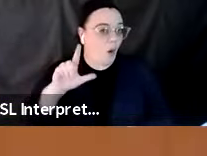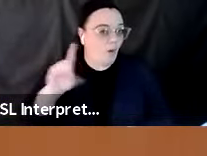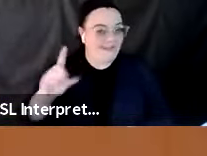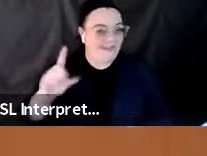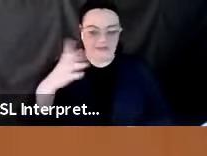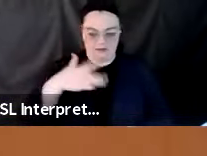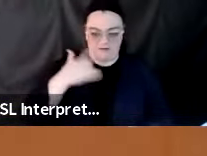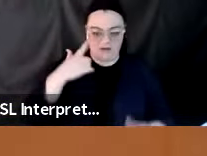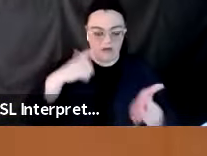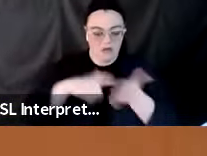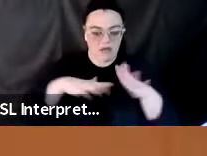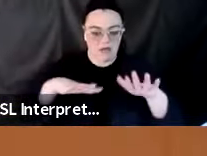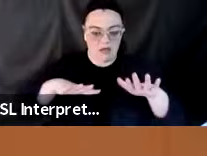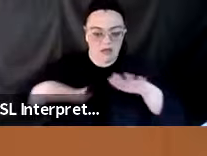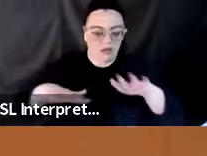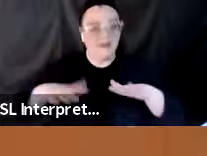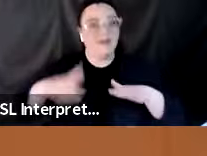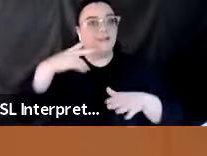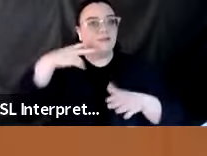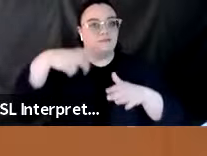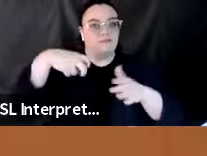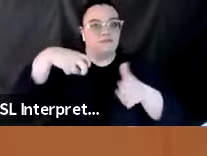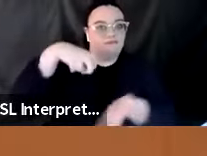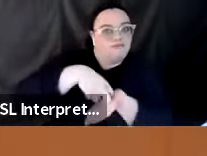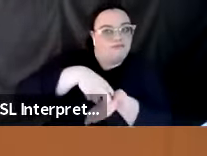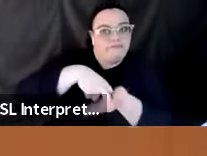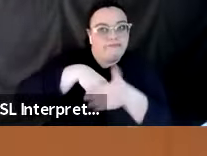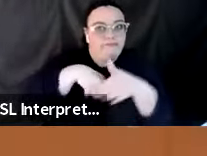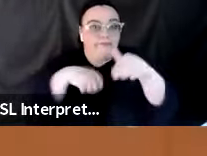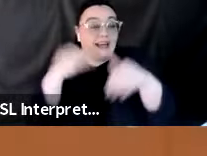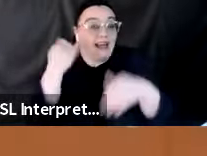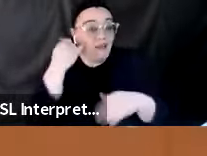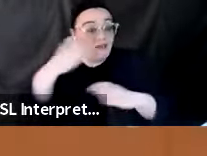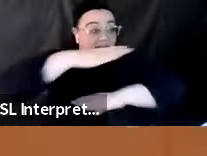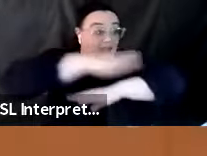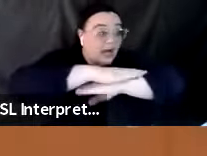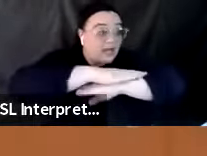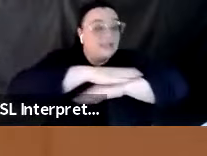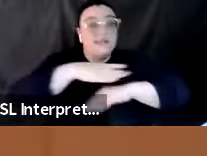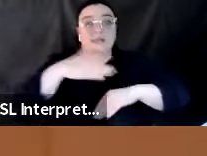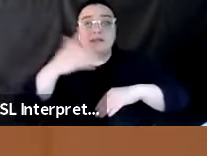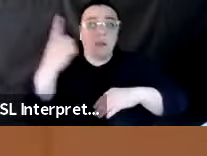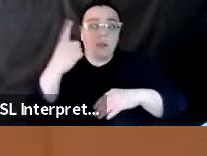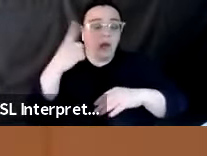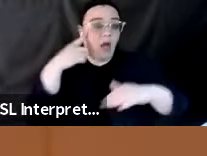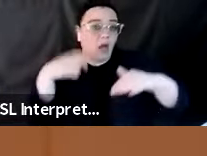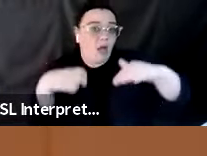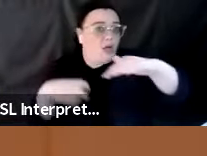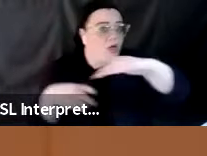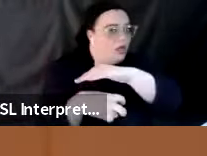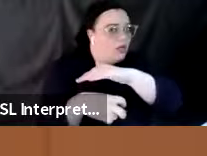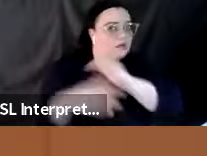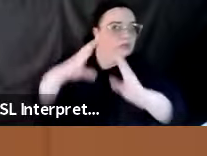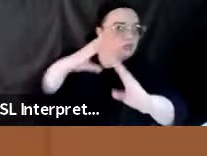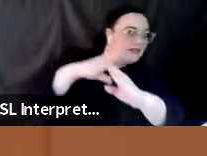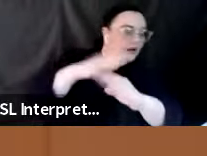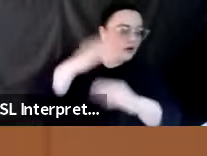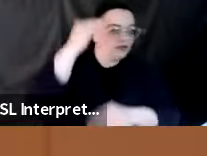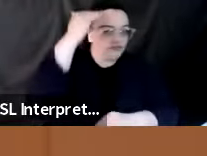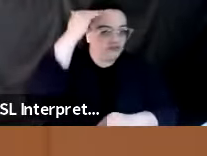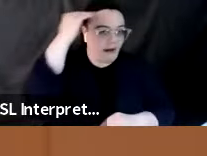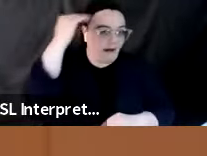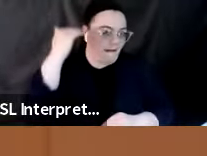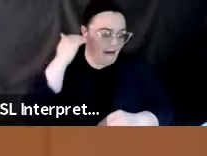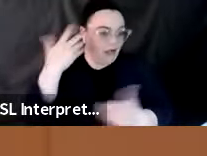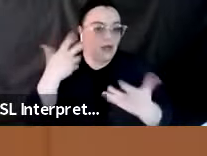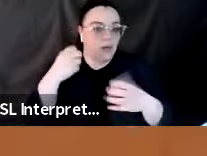Cover. If you've got a desk nearby, get under the desk. If you don't, cover your head. Think about things that are going to be falling from above, looking for your head and looking